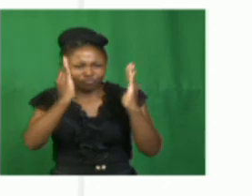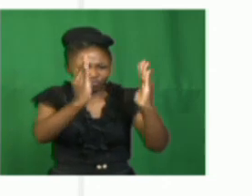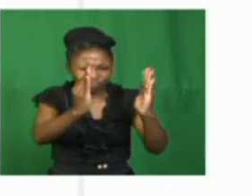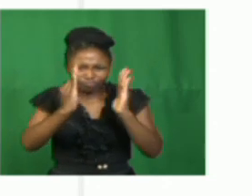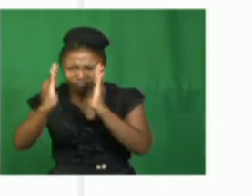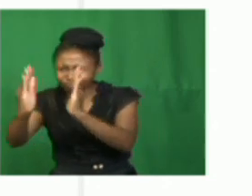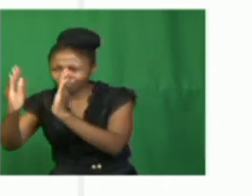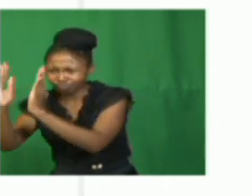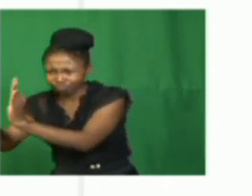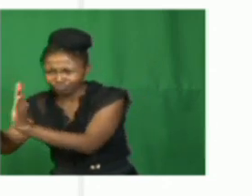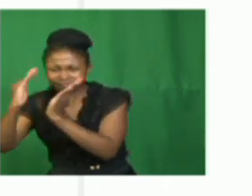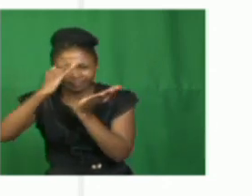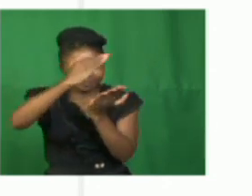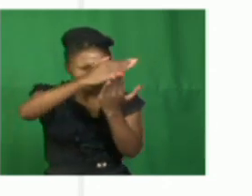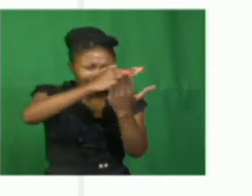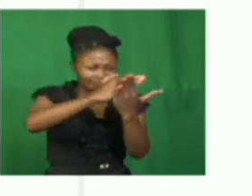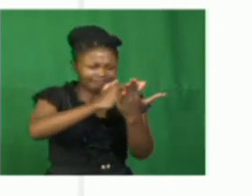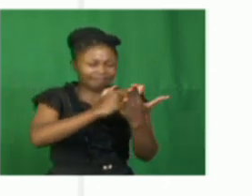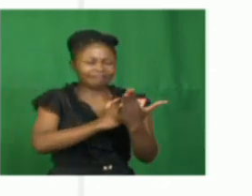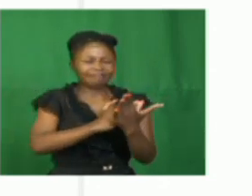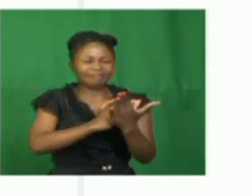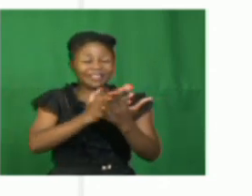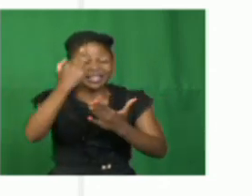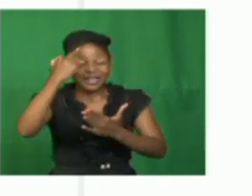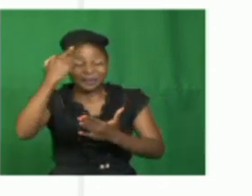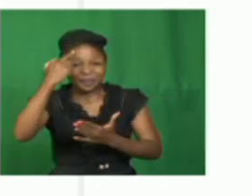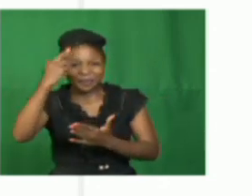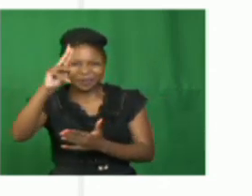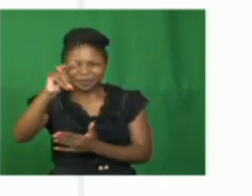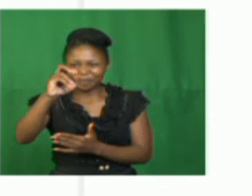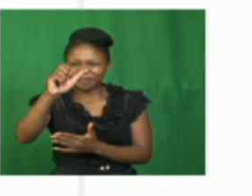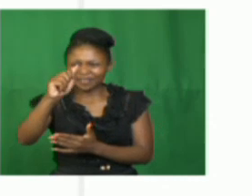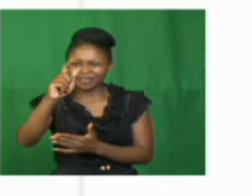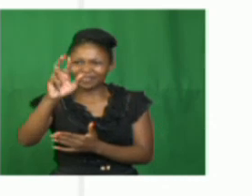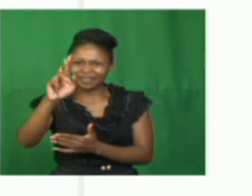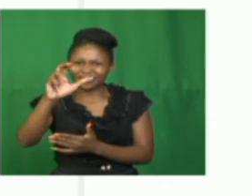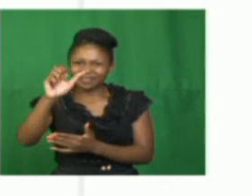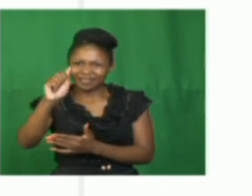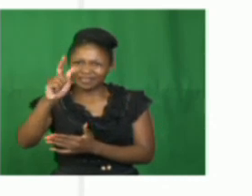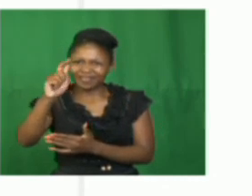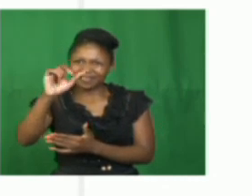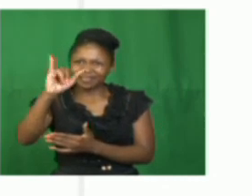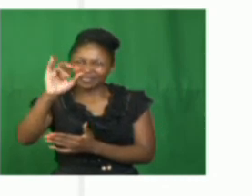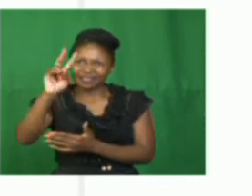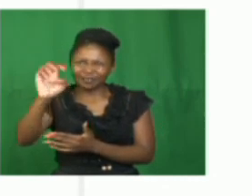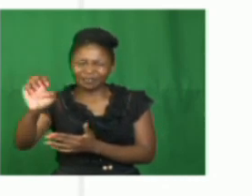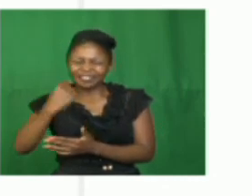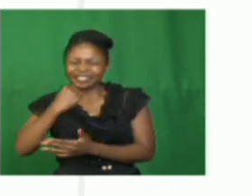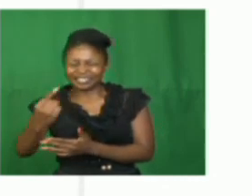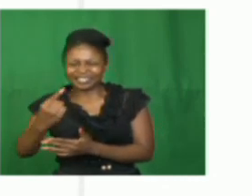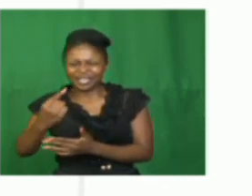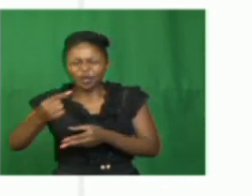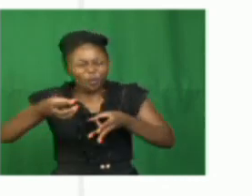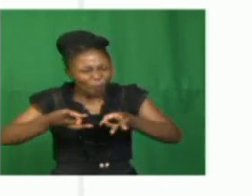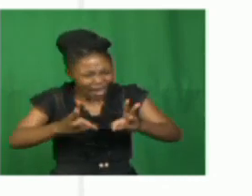a narrative, we said it is a sequence of events.